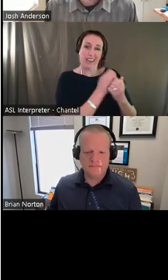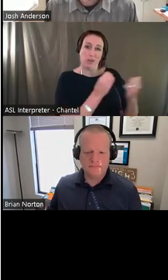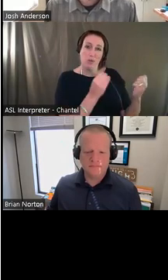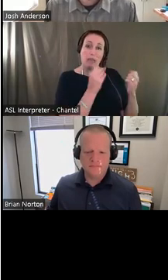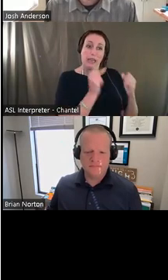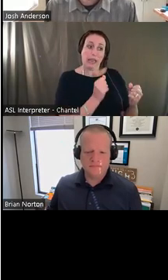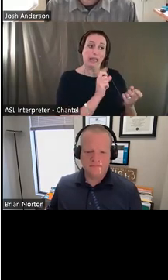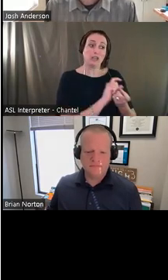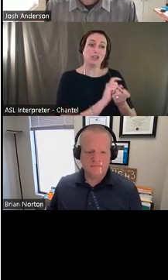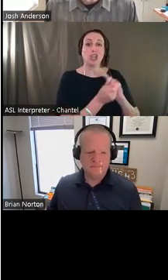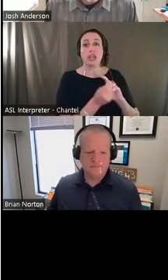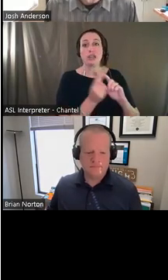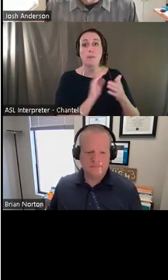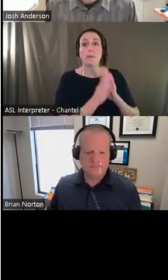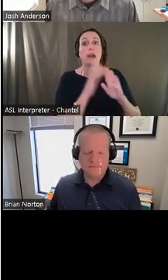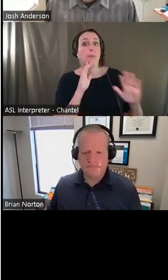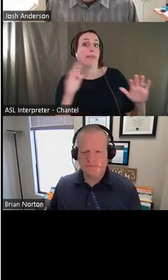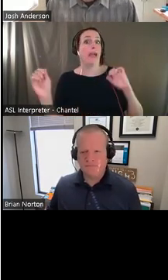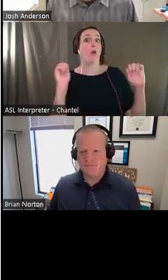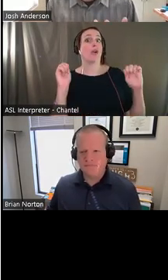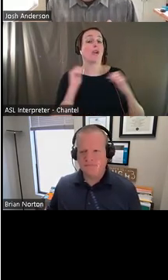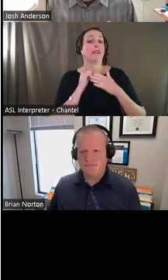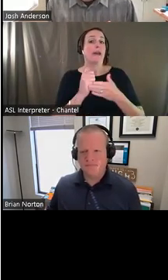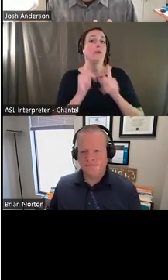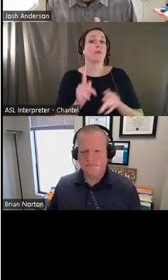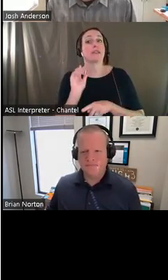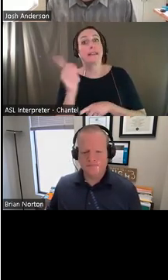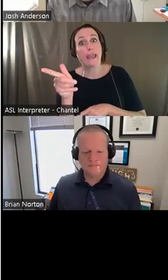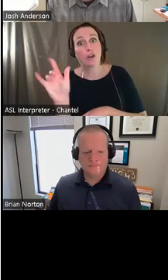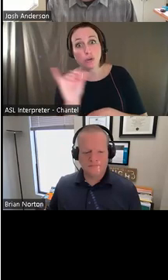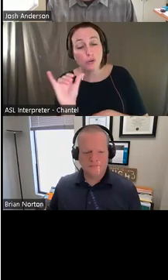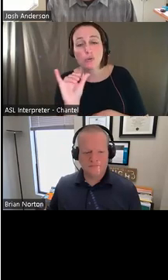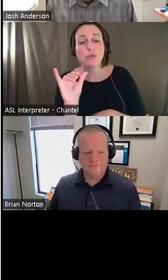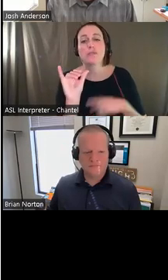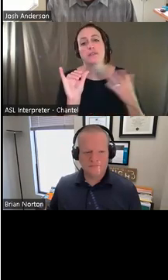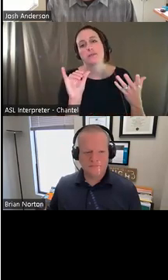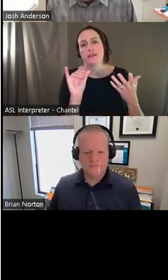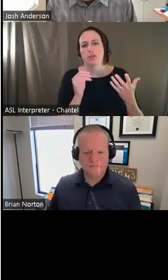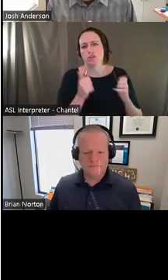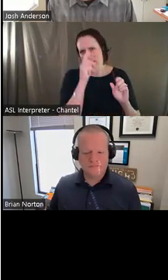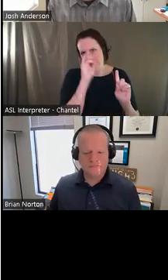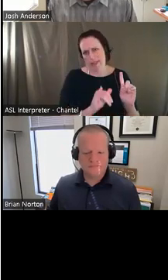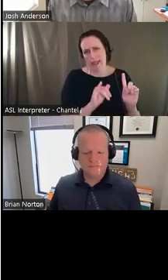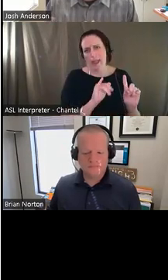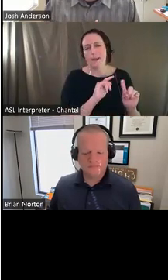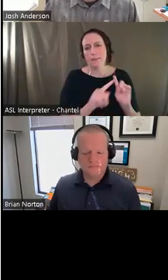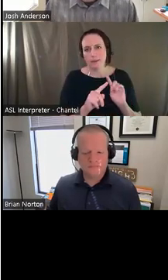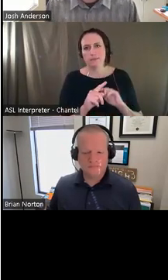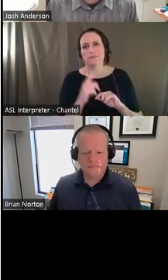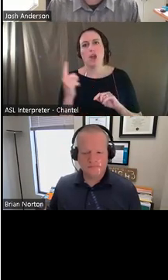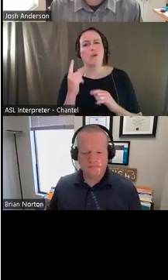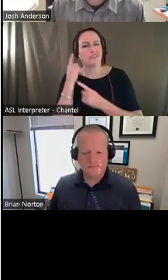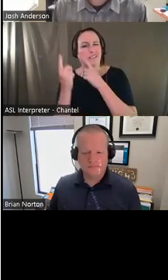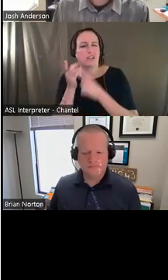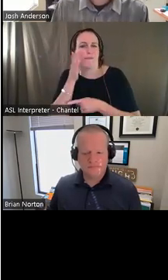and kind of redo, but if you can really get most of those accommodated the first time and accommodate those future